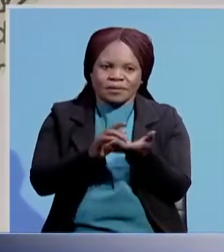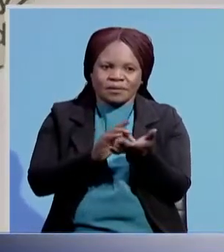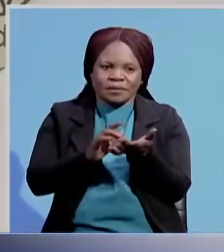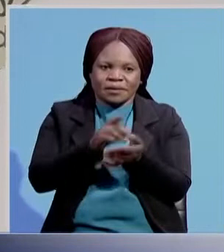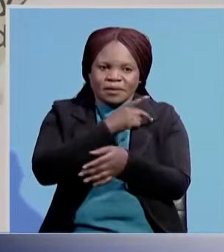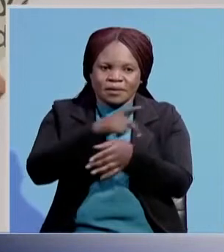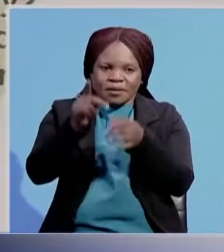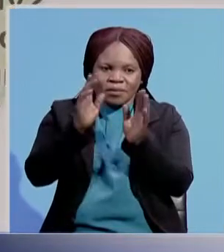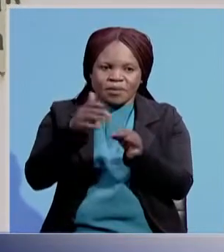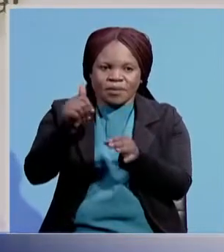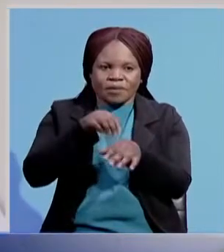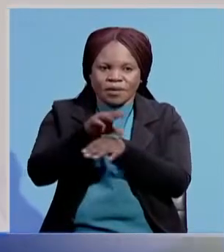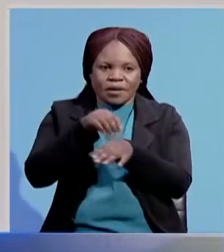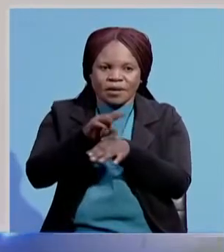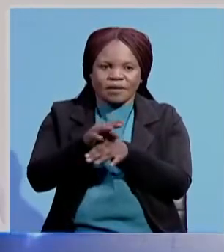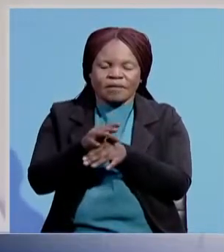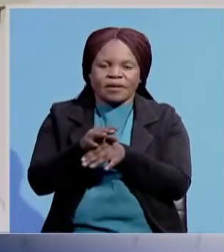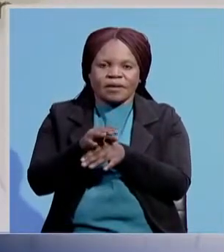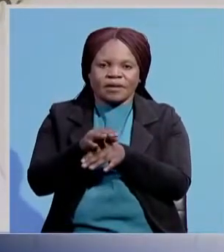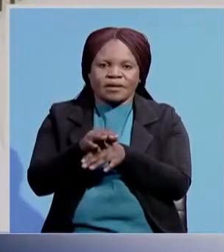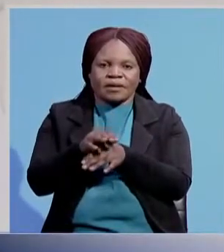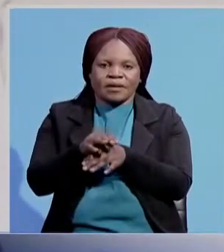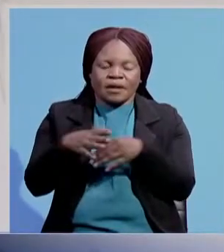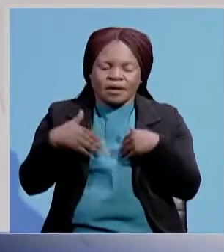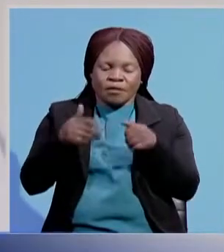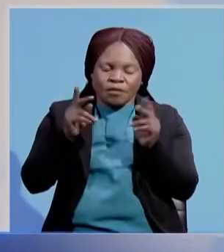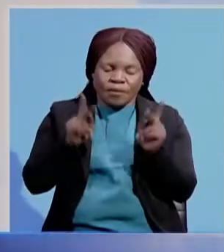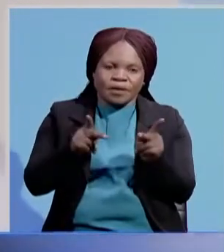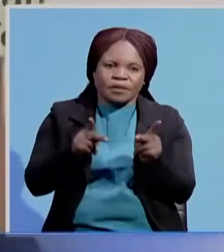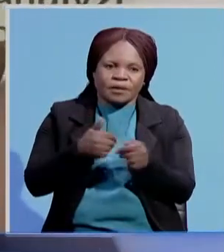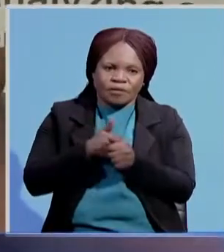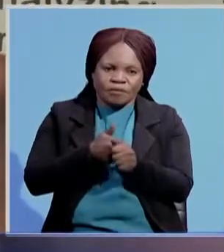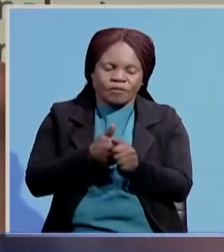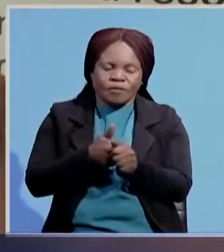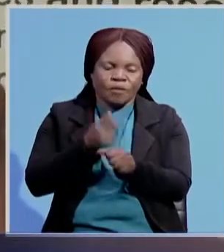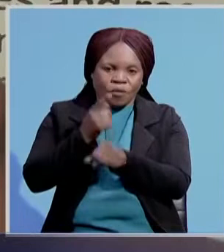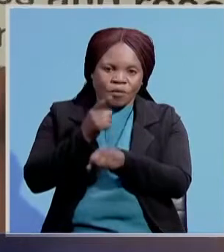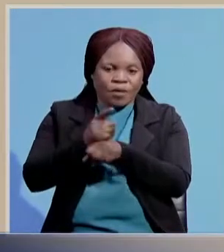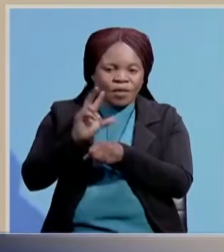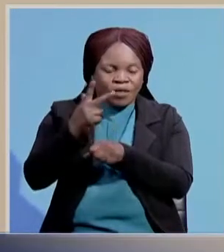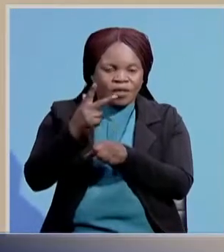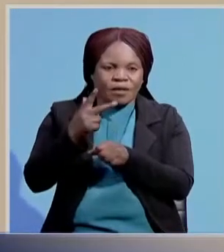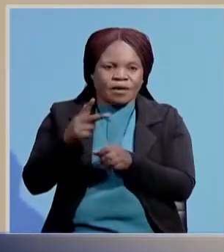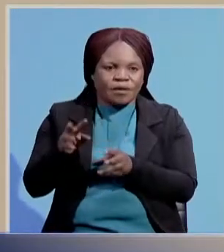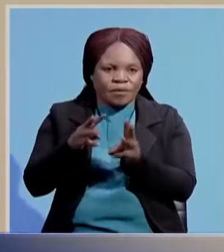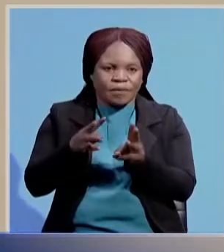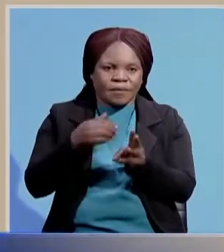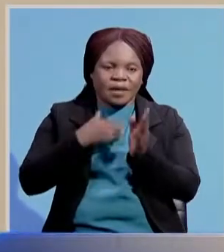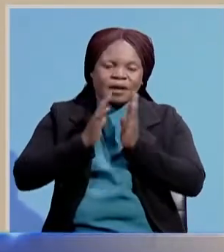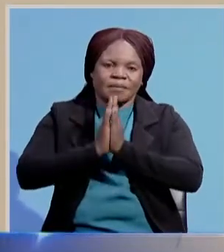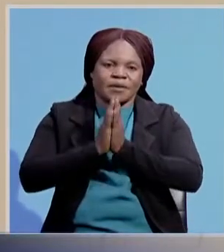Mkonga has advised health personnel to follow suit, warning the third wave of the COVID-19 will be lethal. I'm appealing,